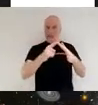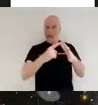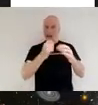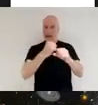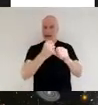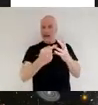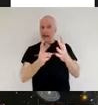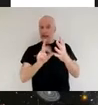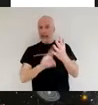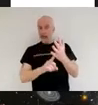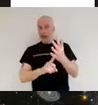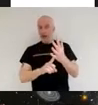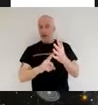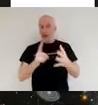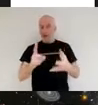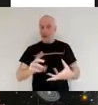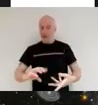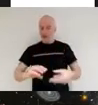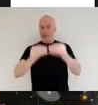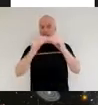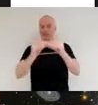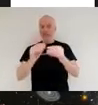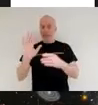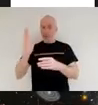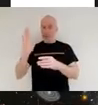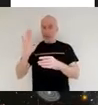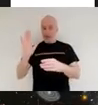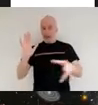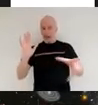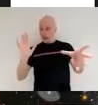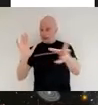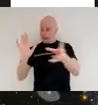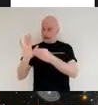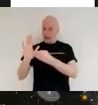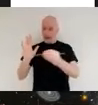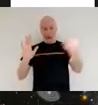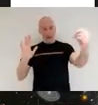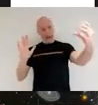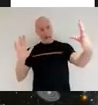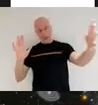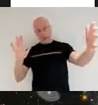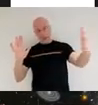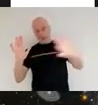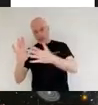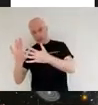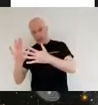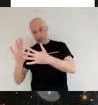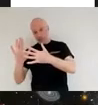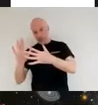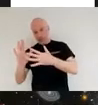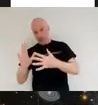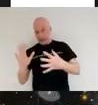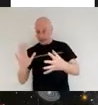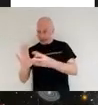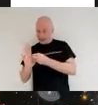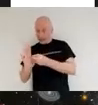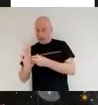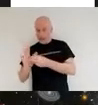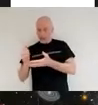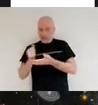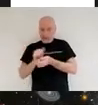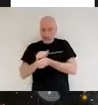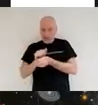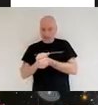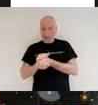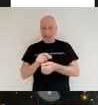mirror the main light gathering surface and here you can see one of the technicians working on six of those segments